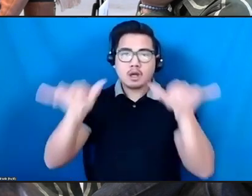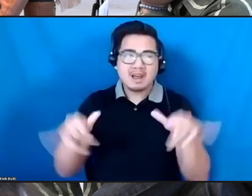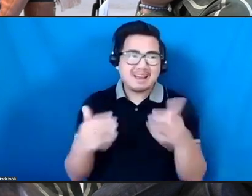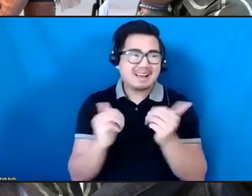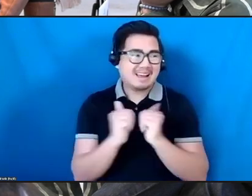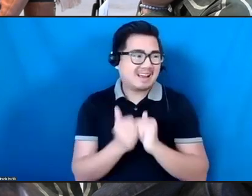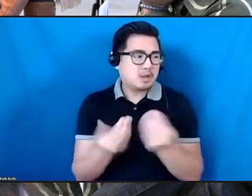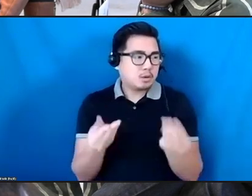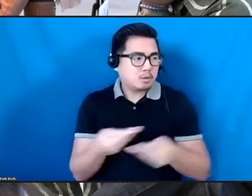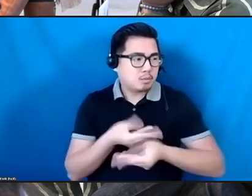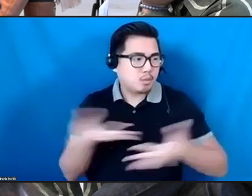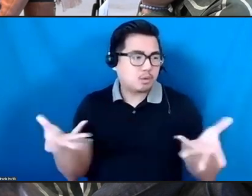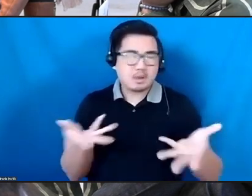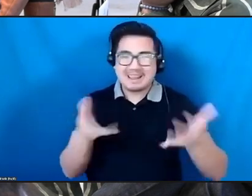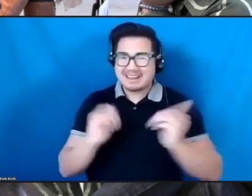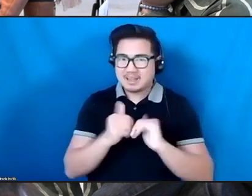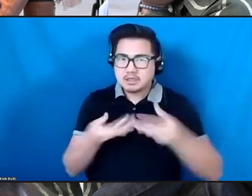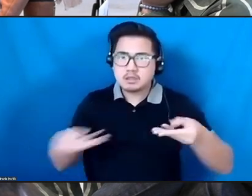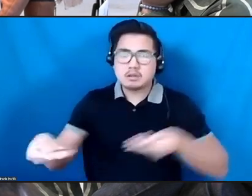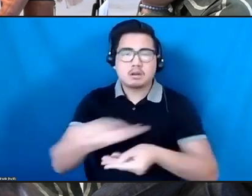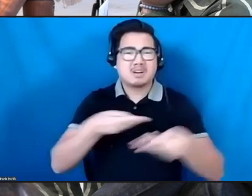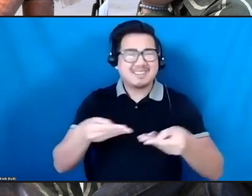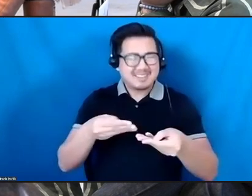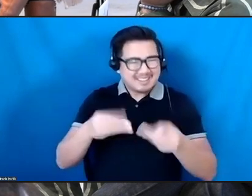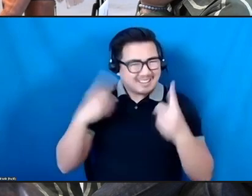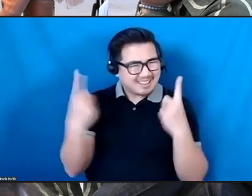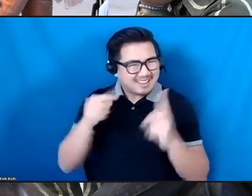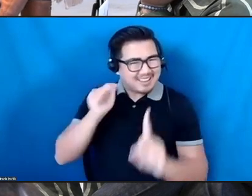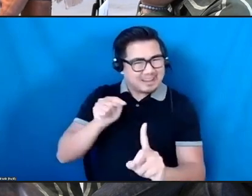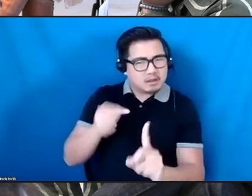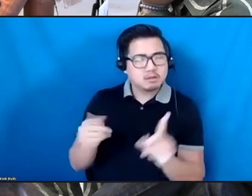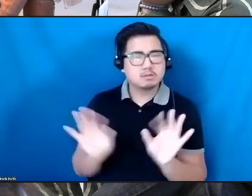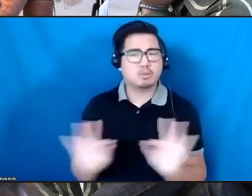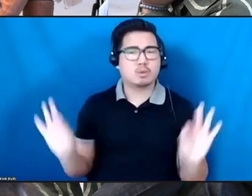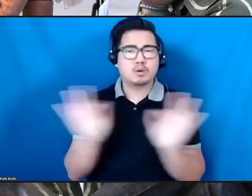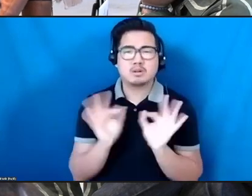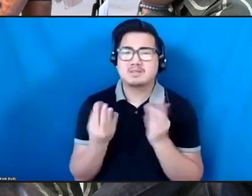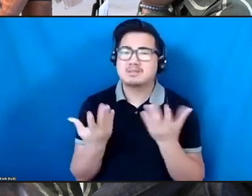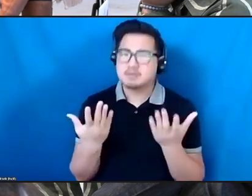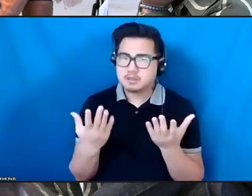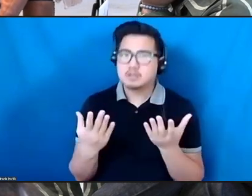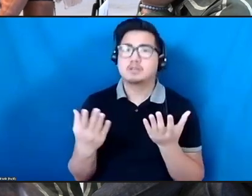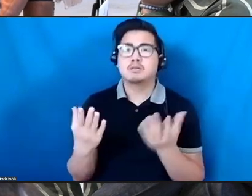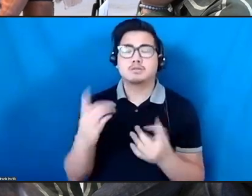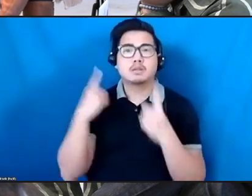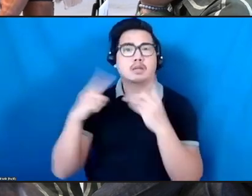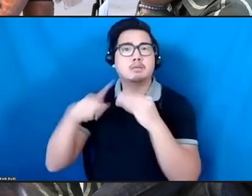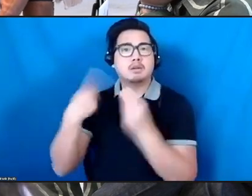going to be critical if any international presenting, given the barriers, is going to be possible.